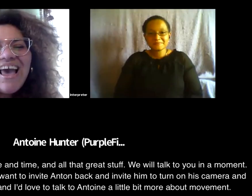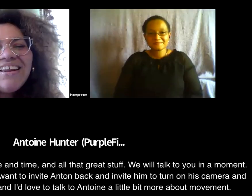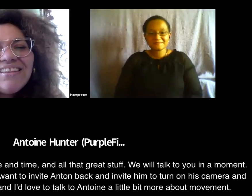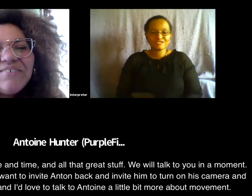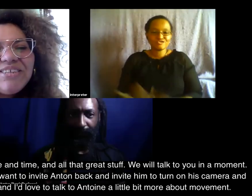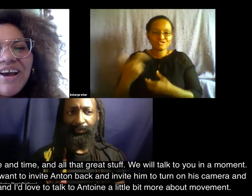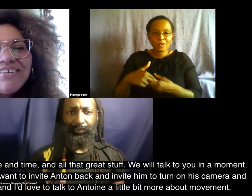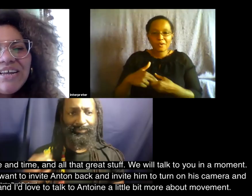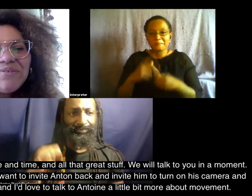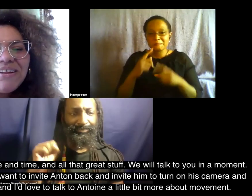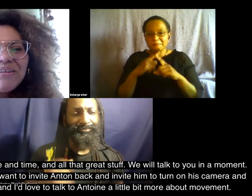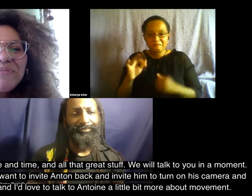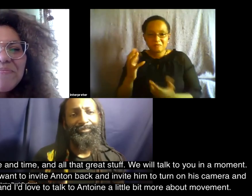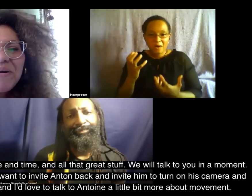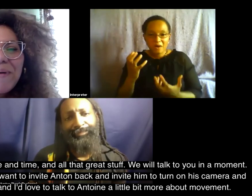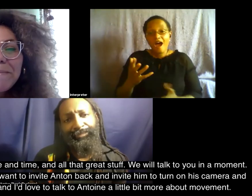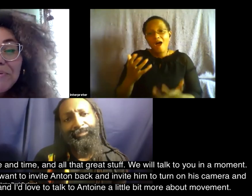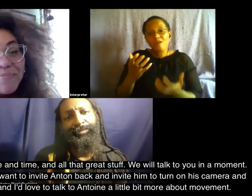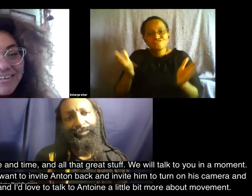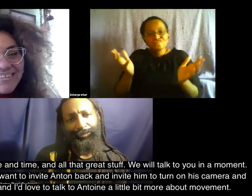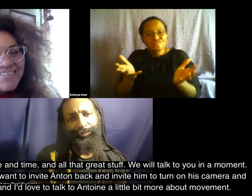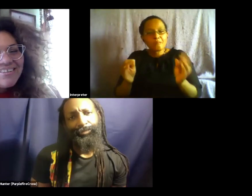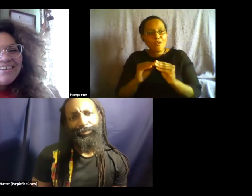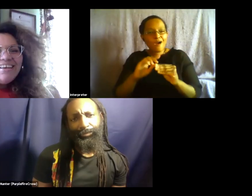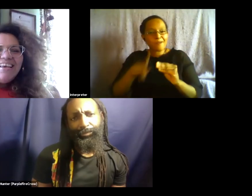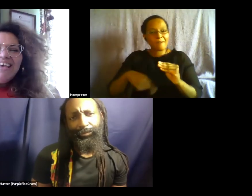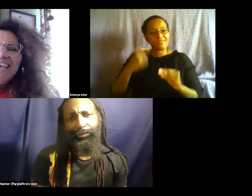and i'd love to talk to antoine a little bit more about movement